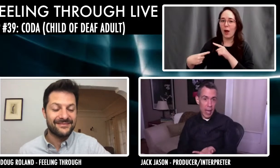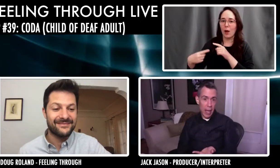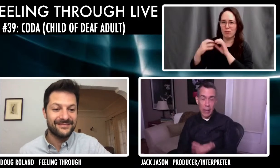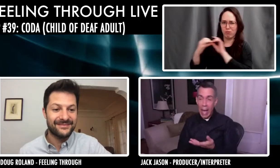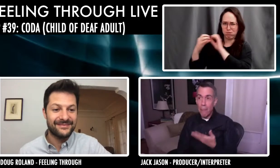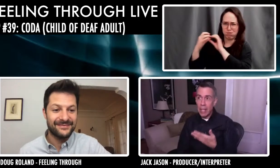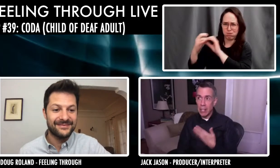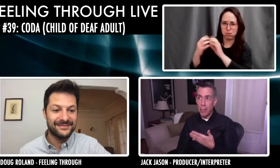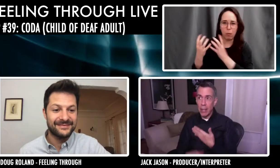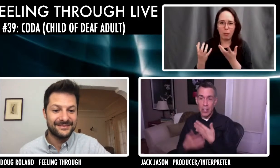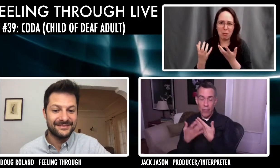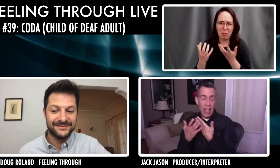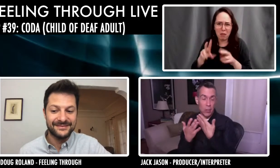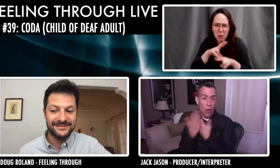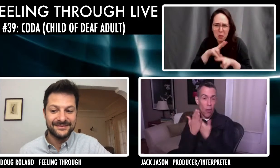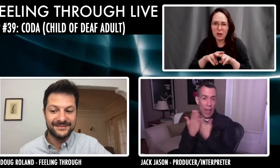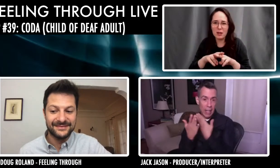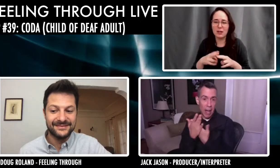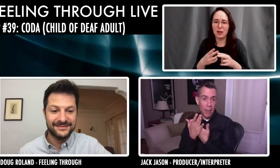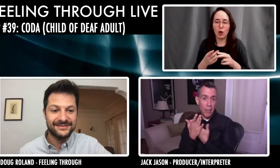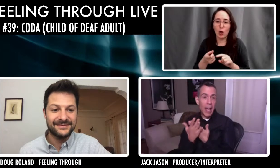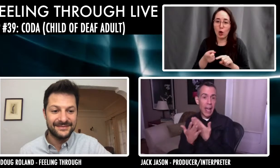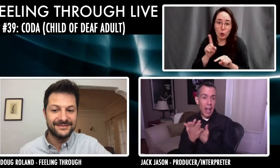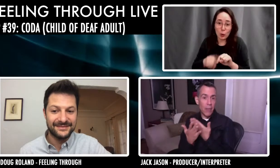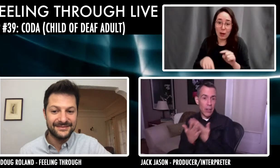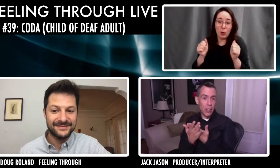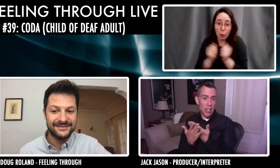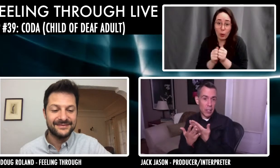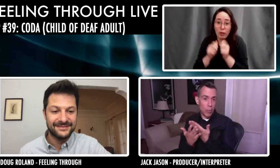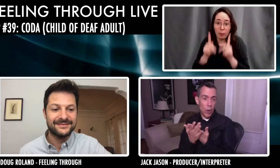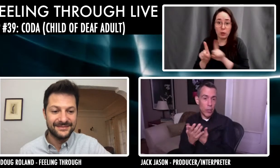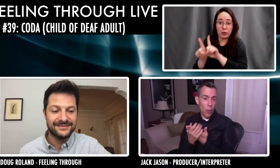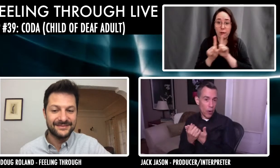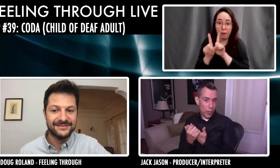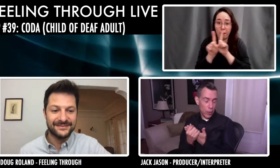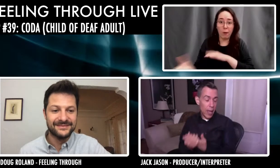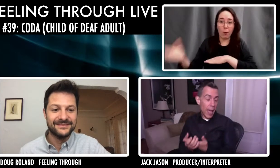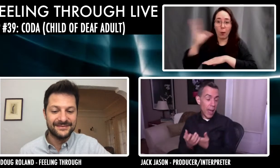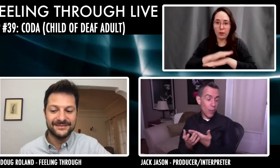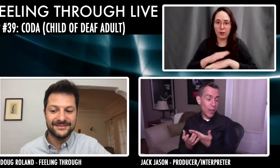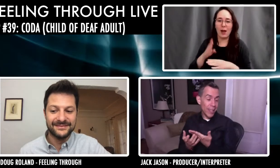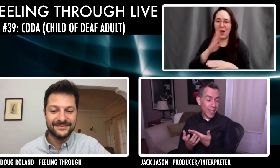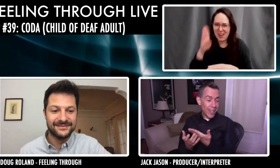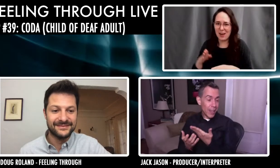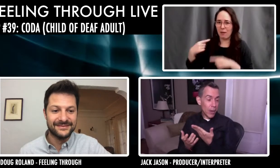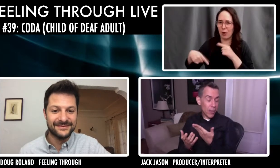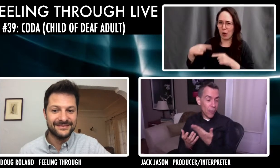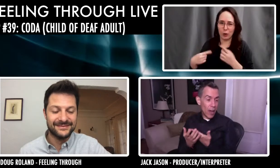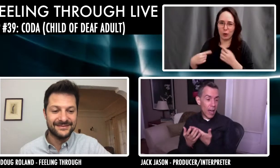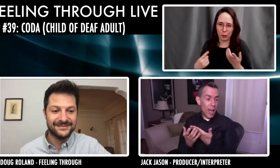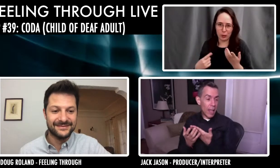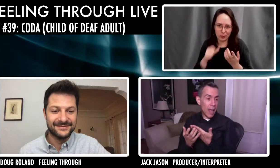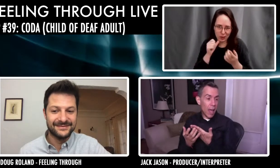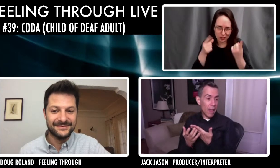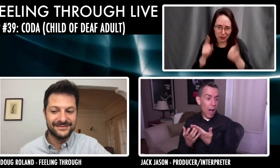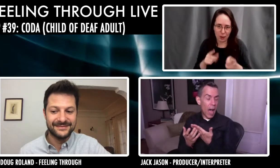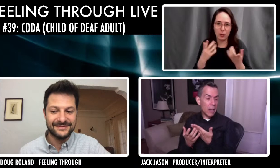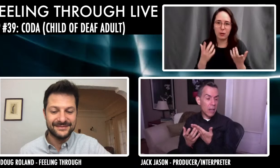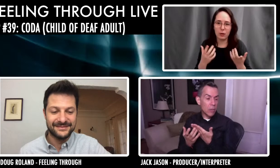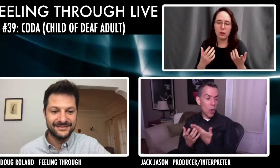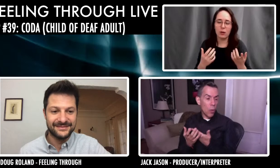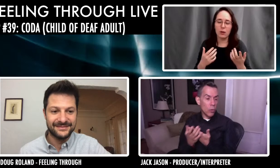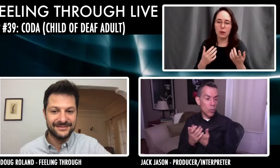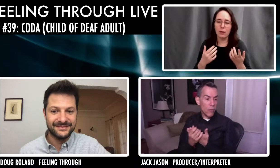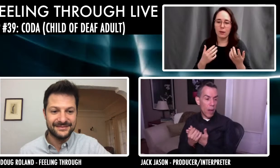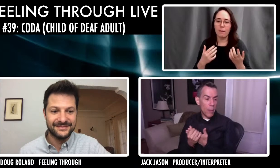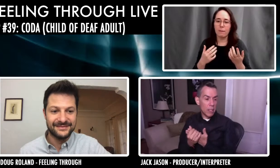It's just, you can't, you can't be in somebody's space all that time and not eventually get to a point where you argue. And there's a, and I